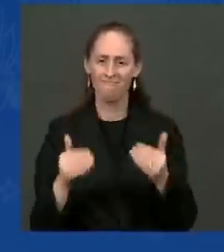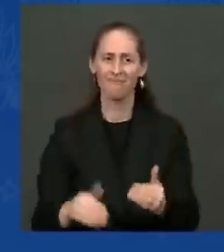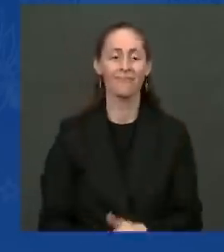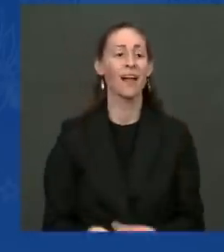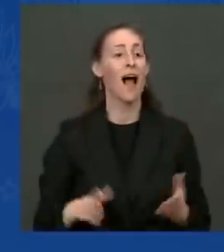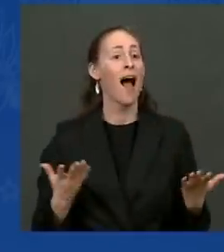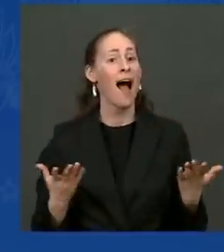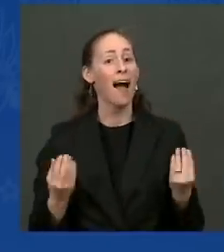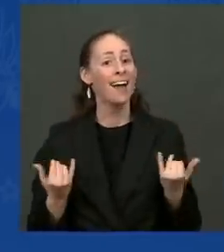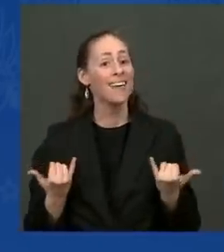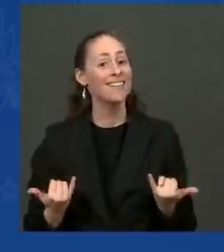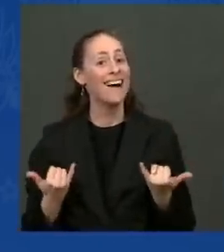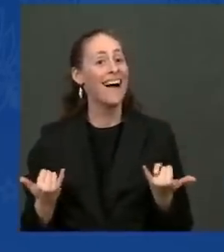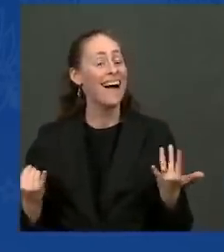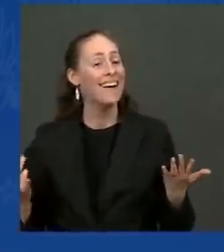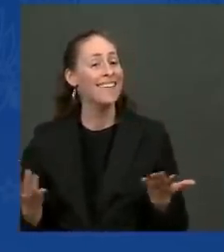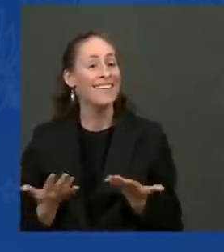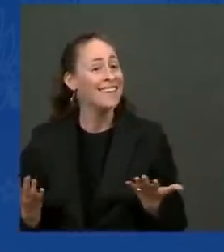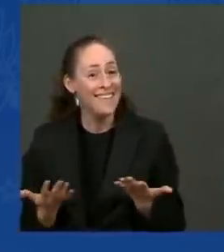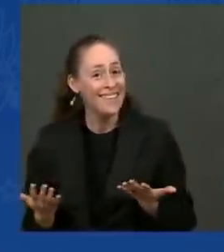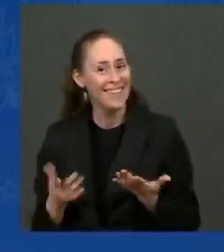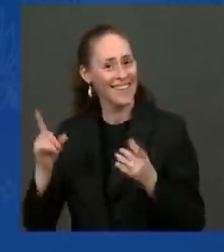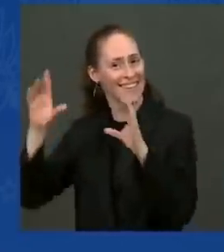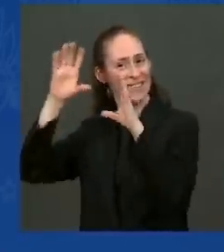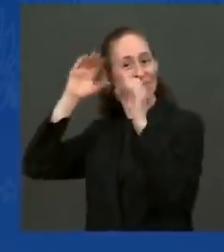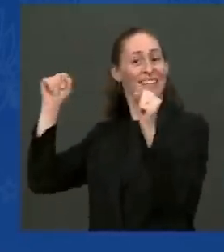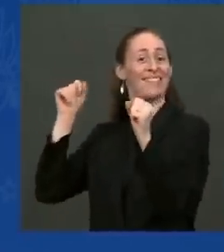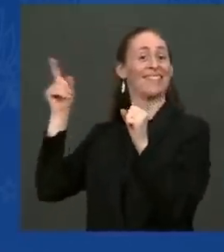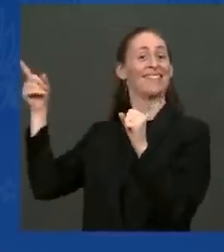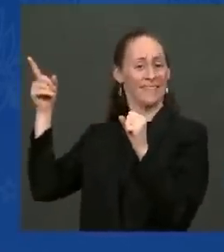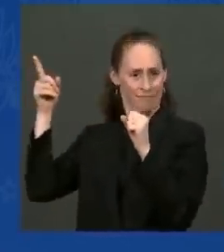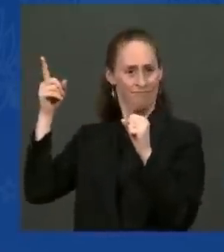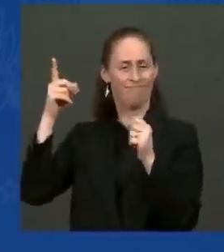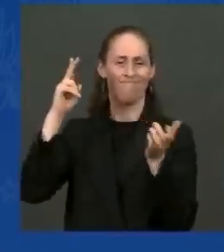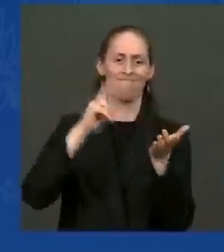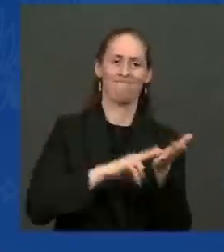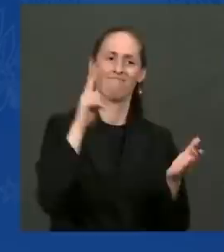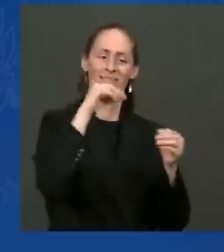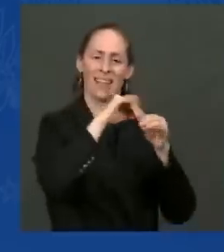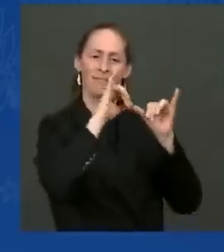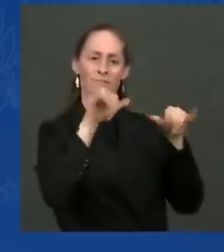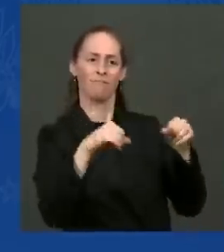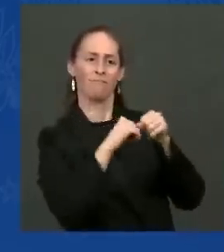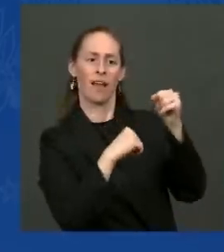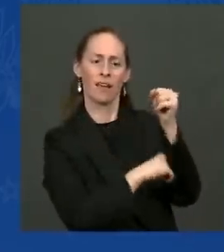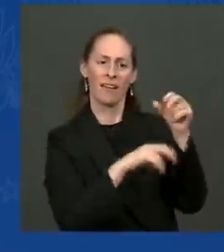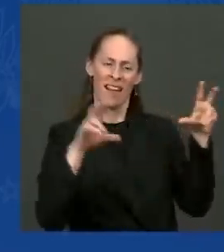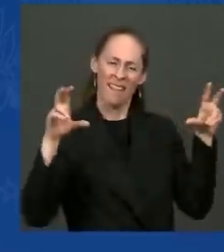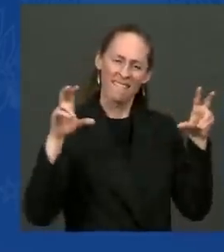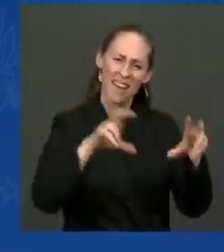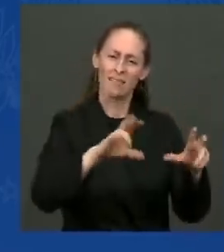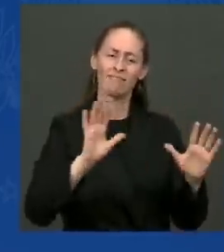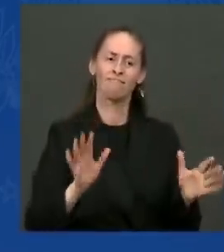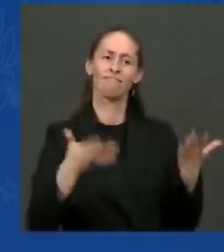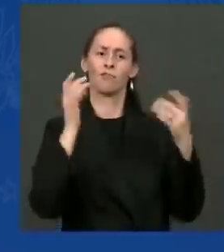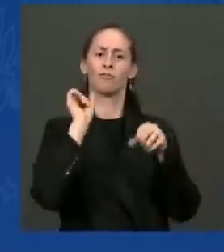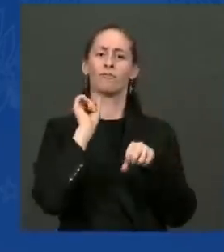President Joe Biden will sign the Infrastructure Investment and Jobs Act into law.